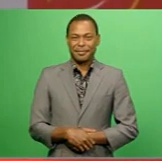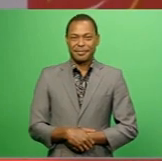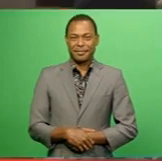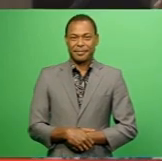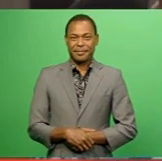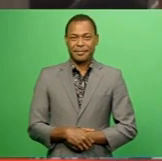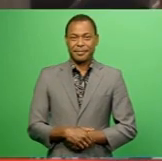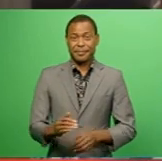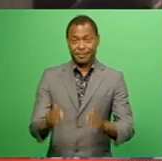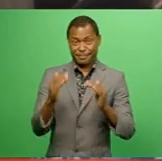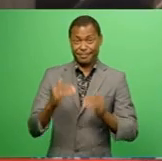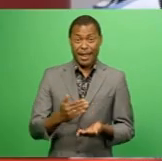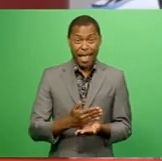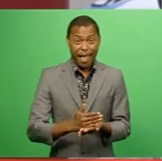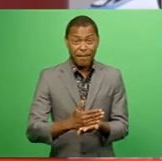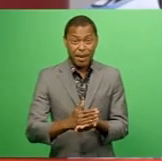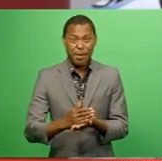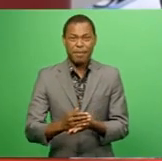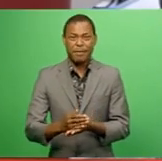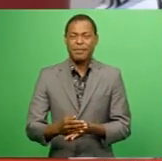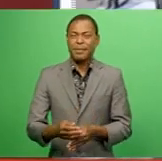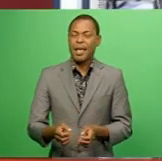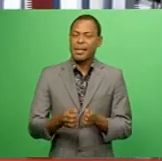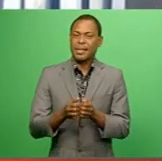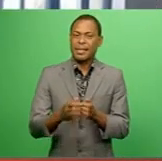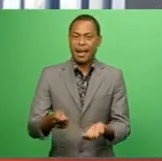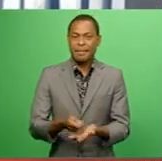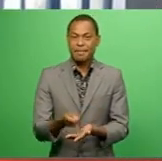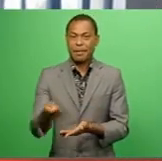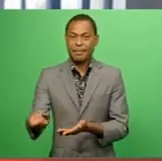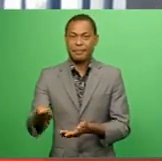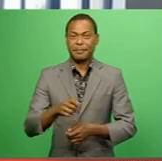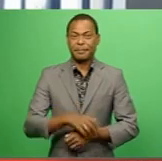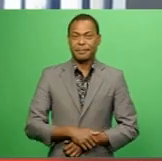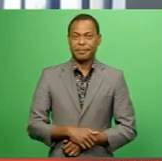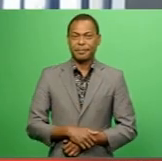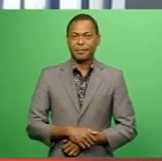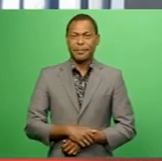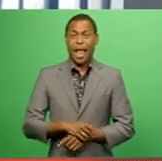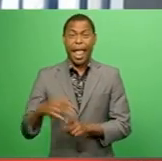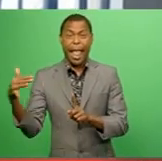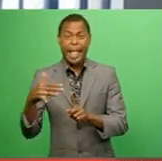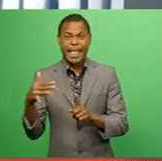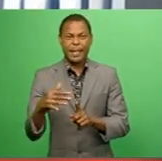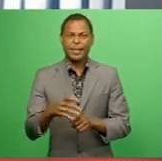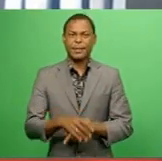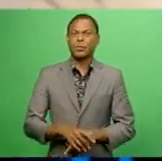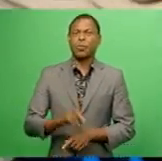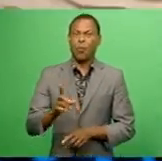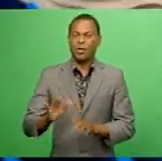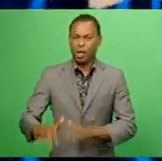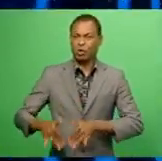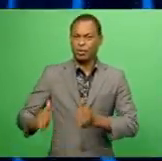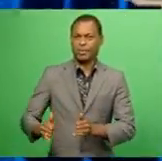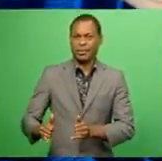Up ahead, FNPF to begin new payouts. And alleged attackers to take a plea.